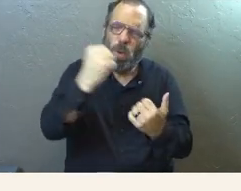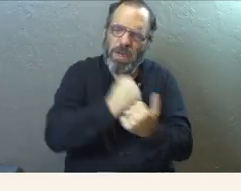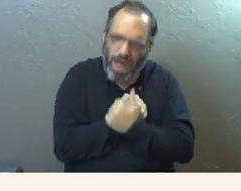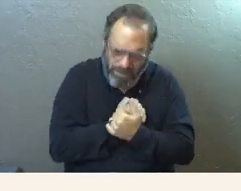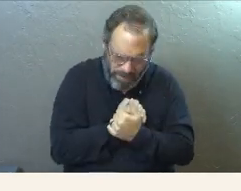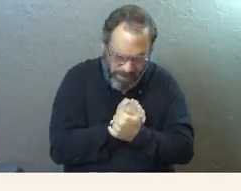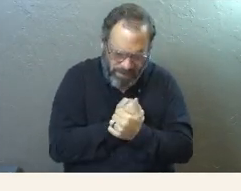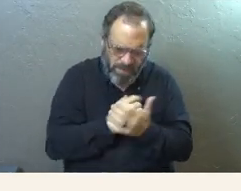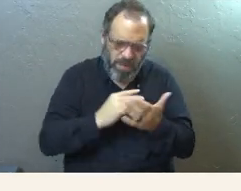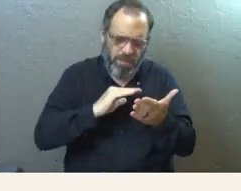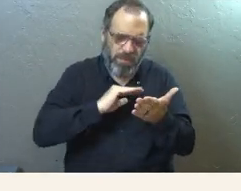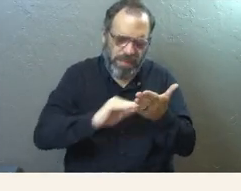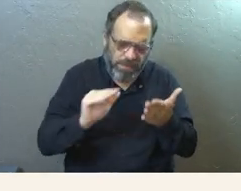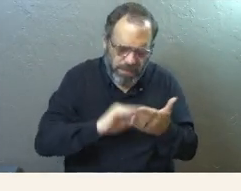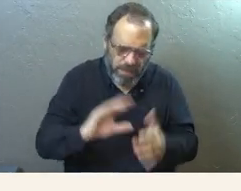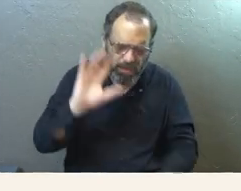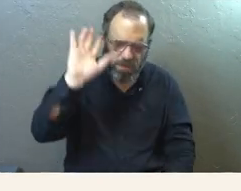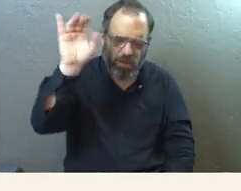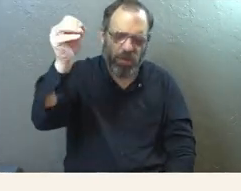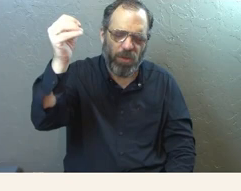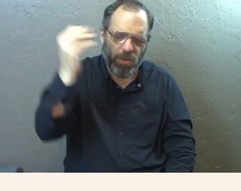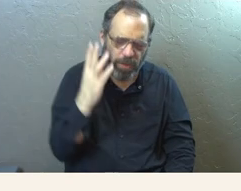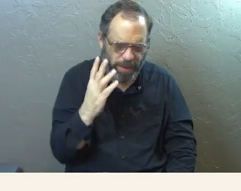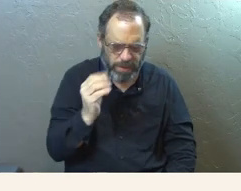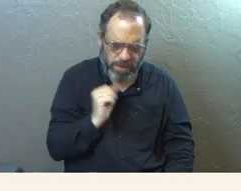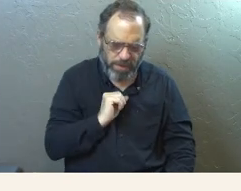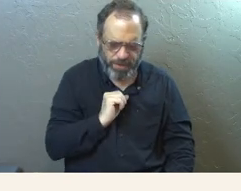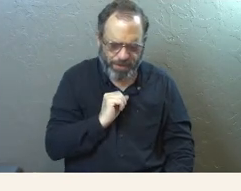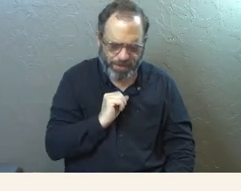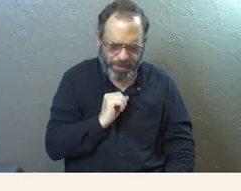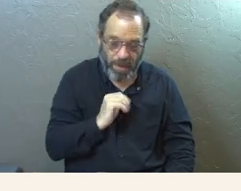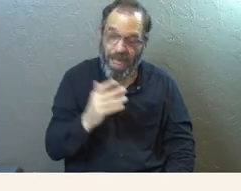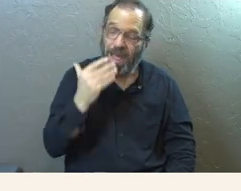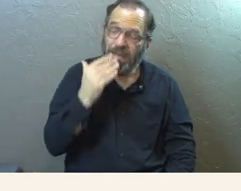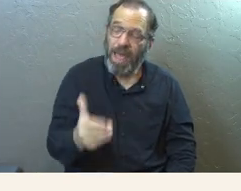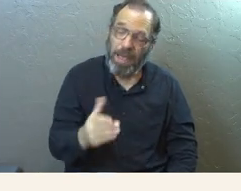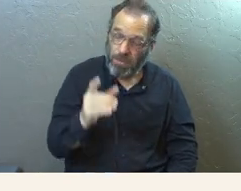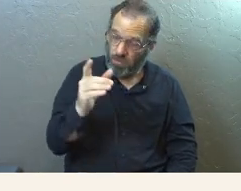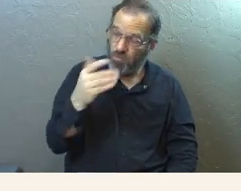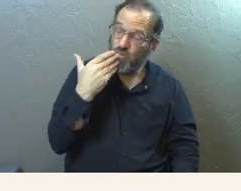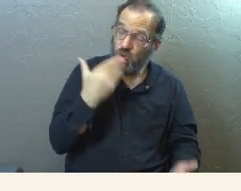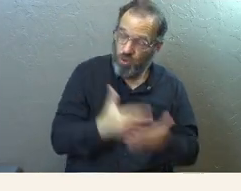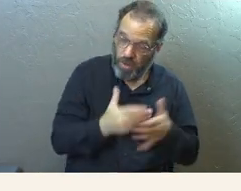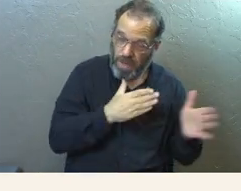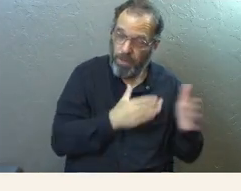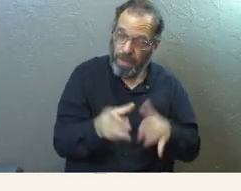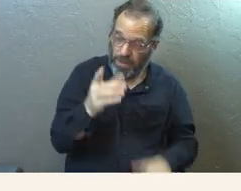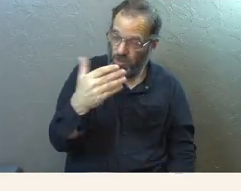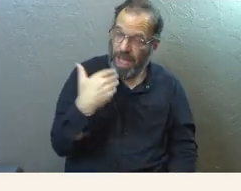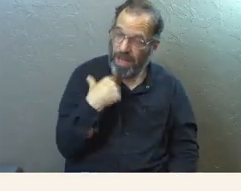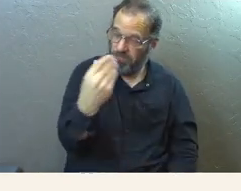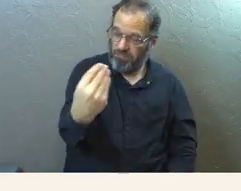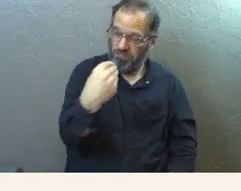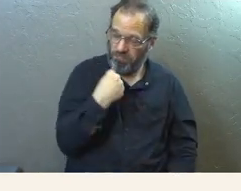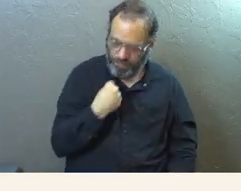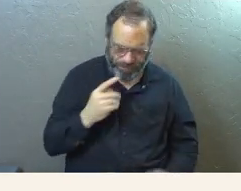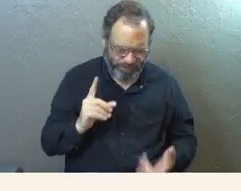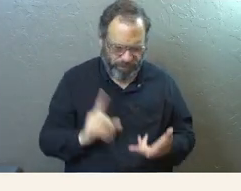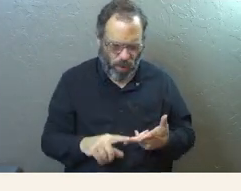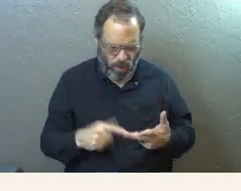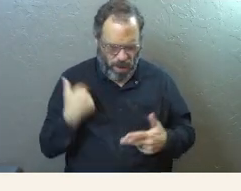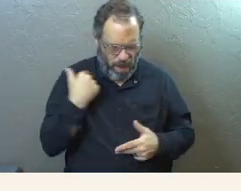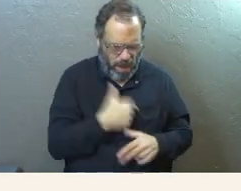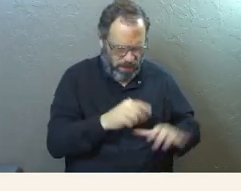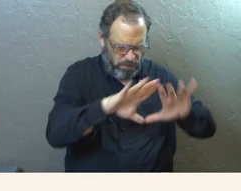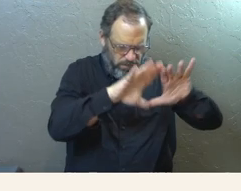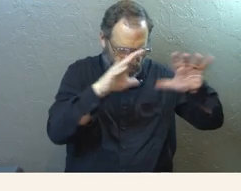forgiveness and your grace. And God, I thank you that you do have good plans for us. God, that you want us to be people